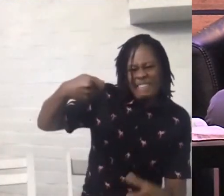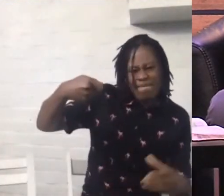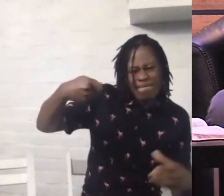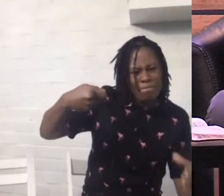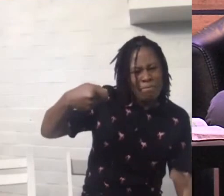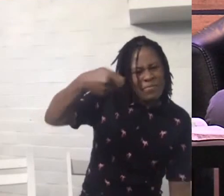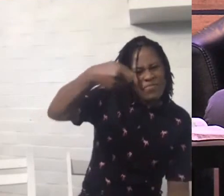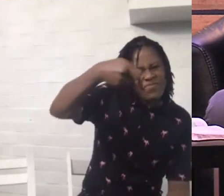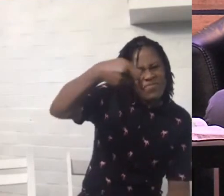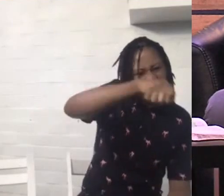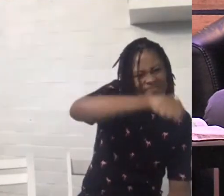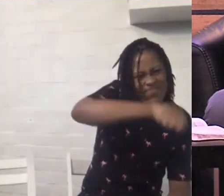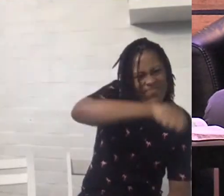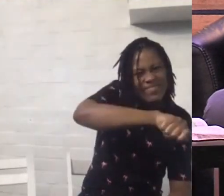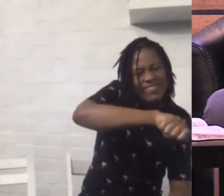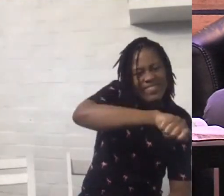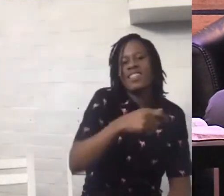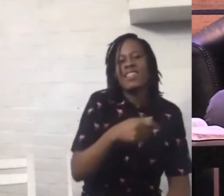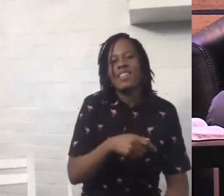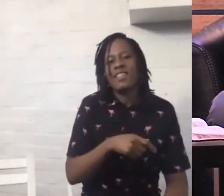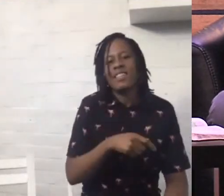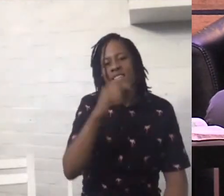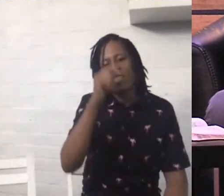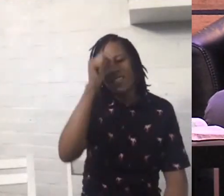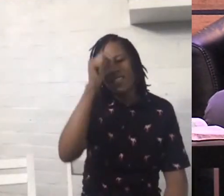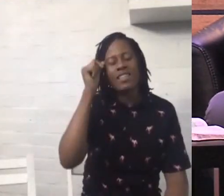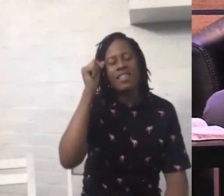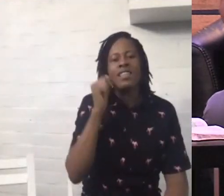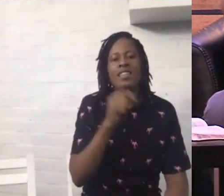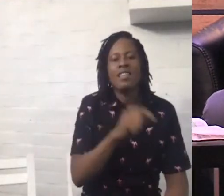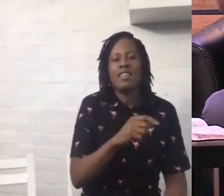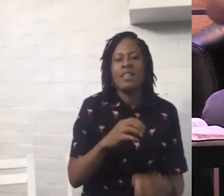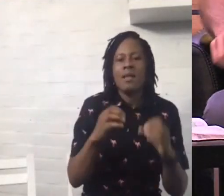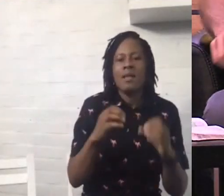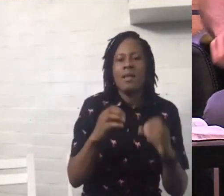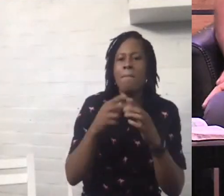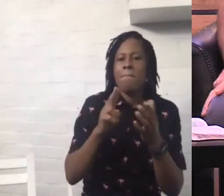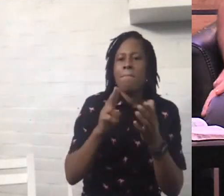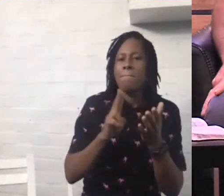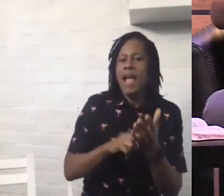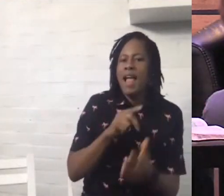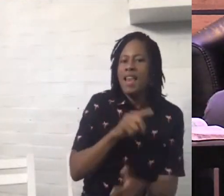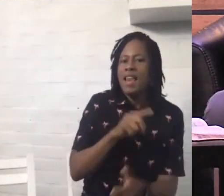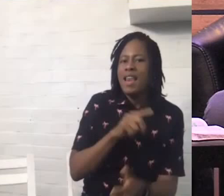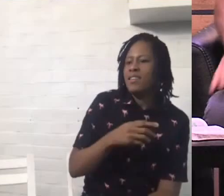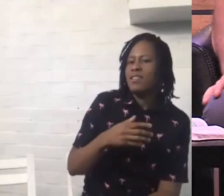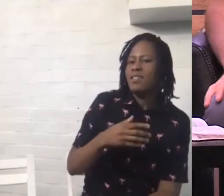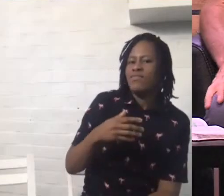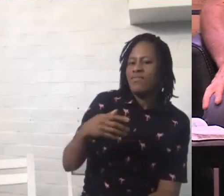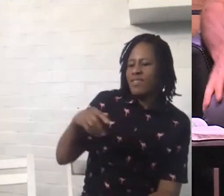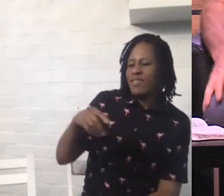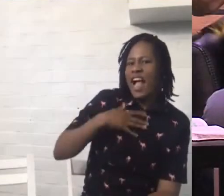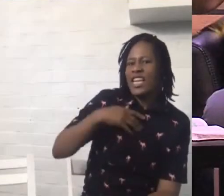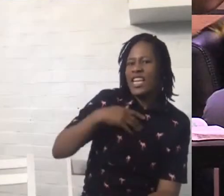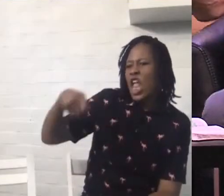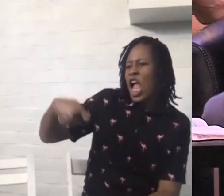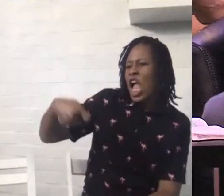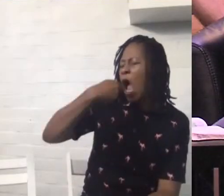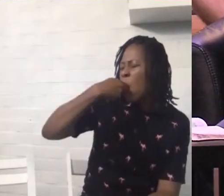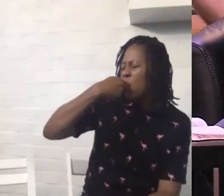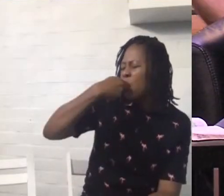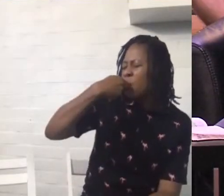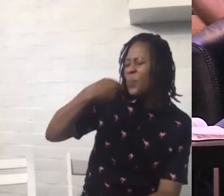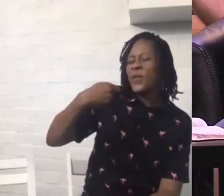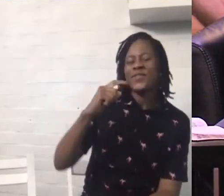on the spoon and he you know he satisfies himself with that spoonful of honey we often think you know when we say Lord give me